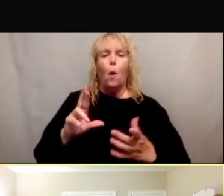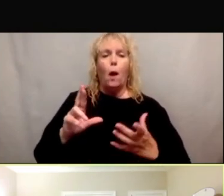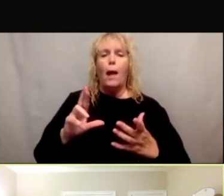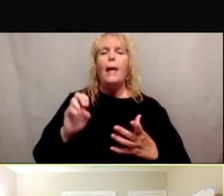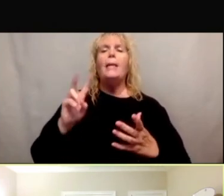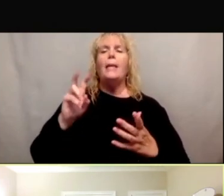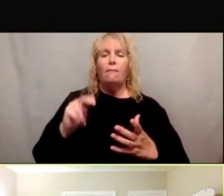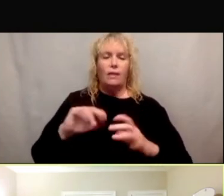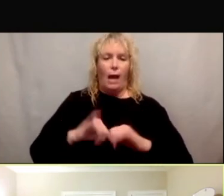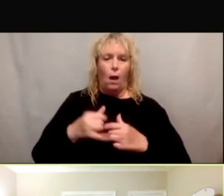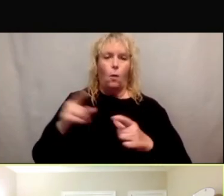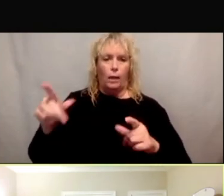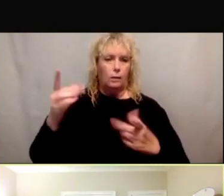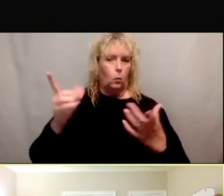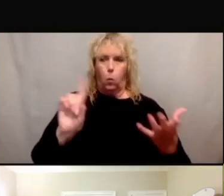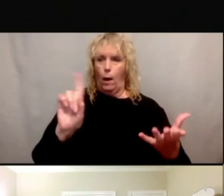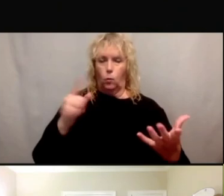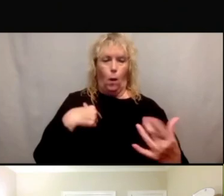for such a search?